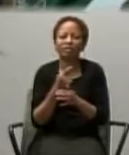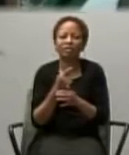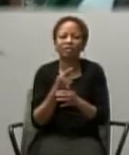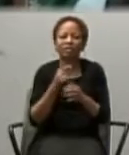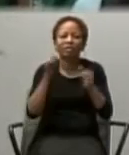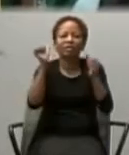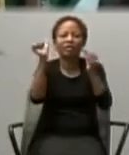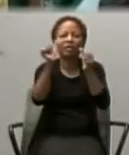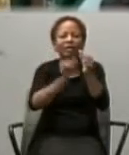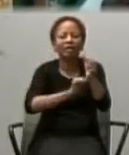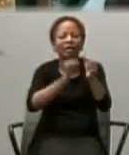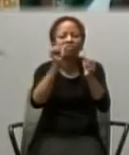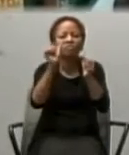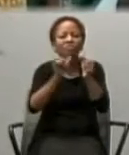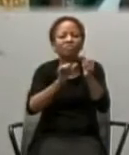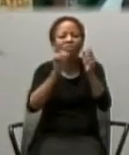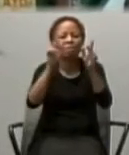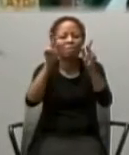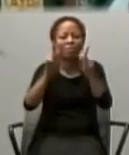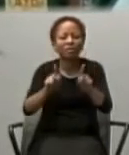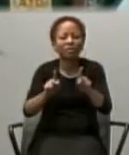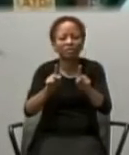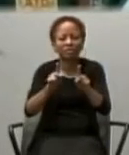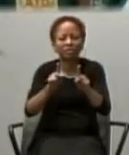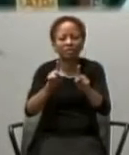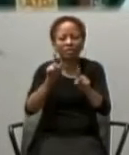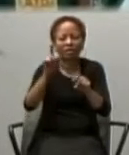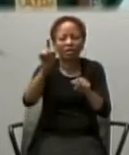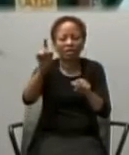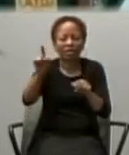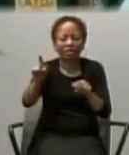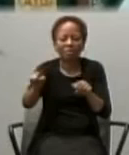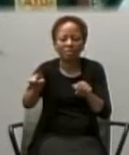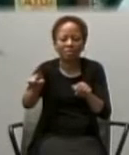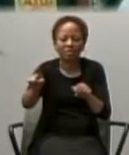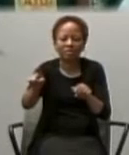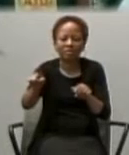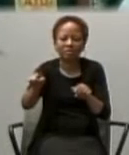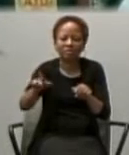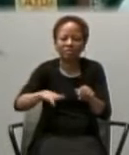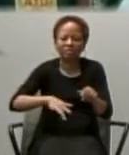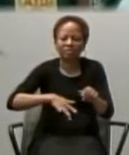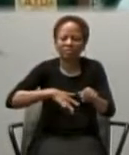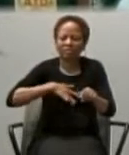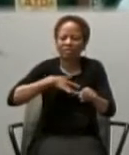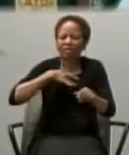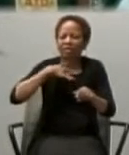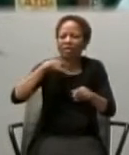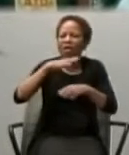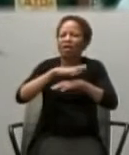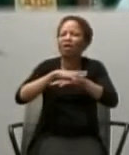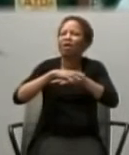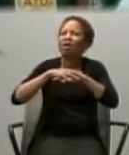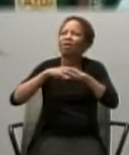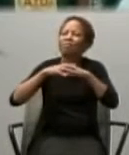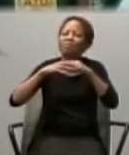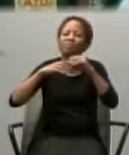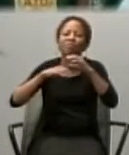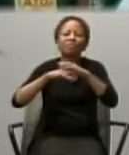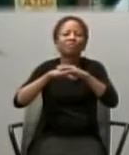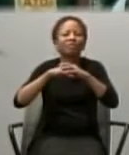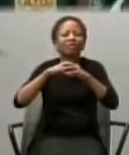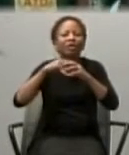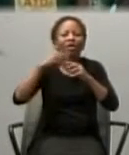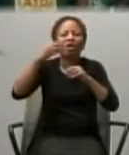everyone needs to be touched, by the comfort, and attraction, of God's saving